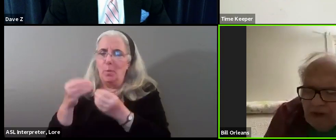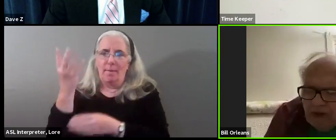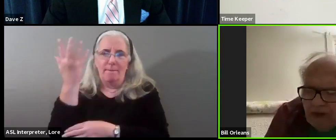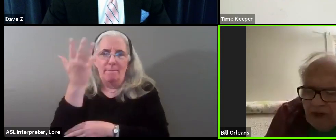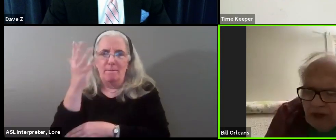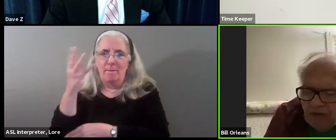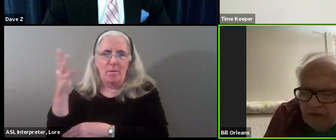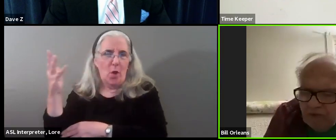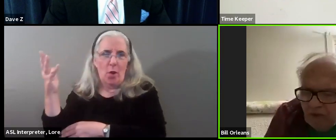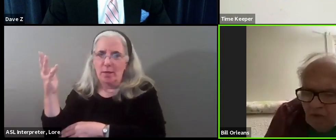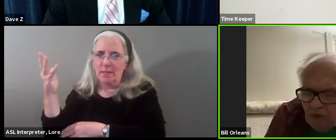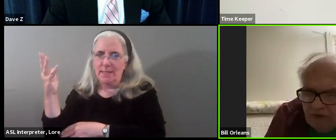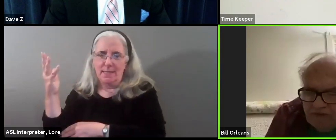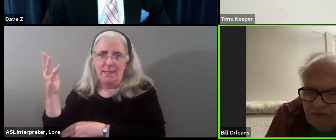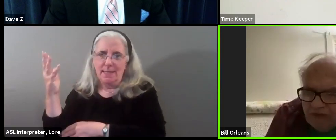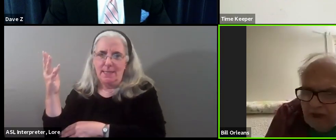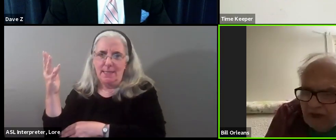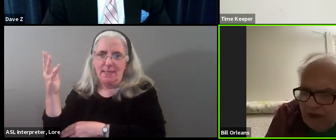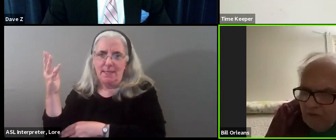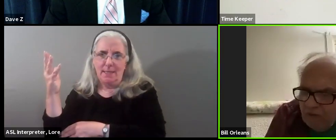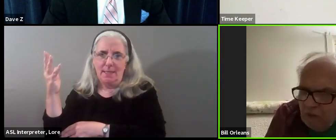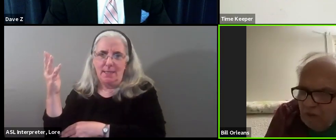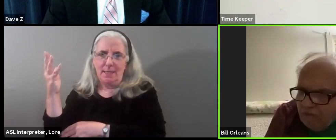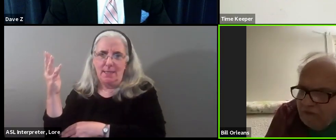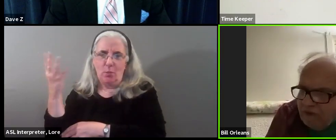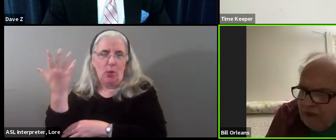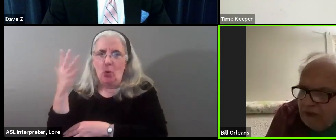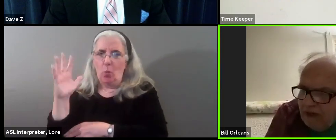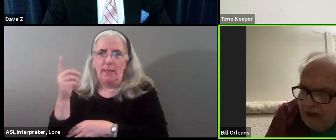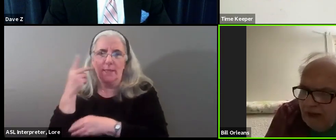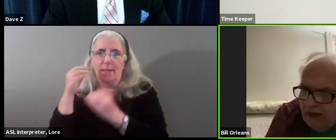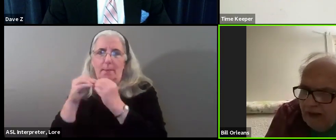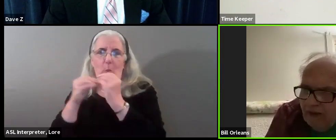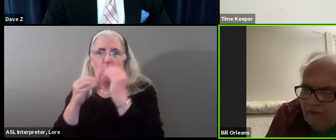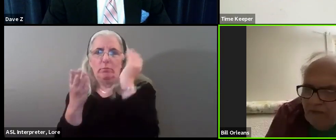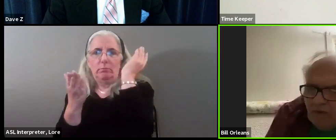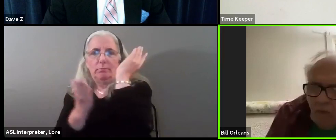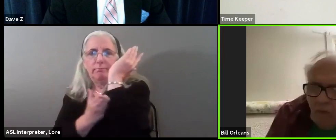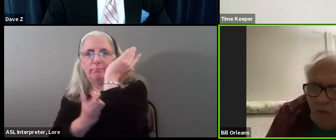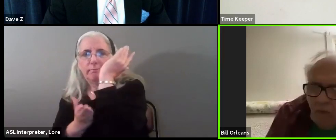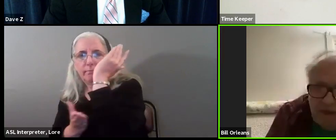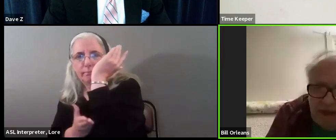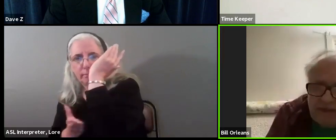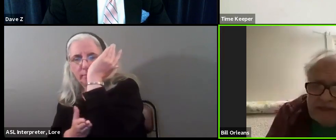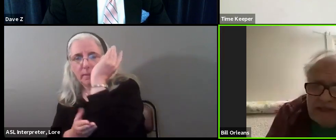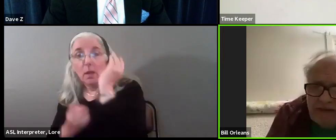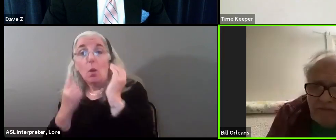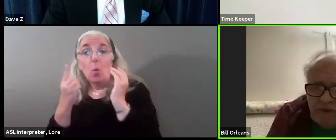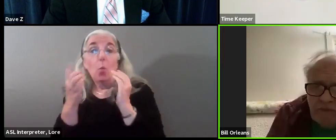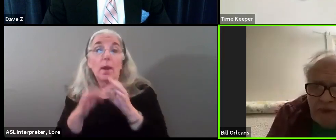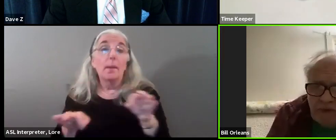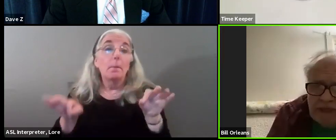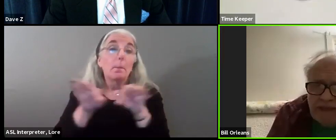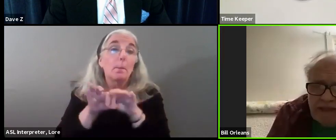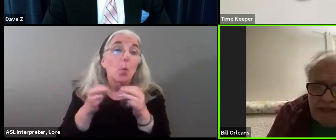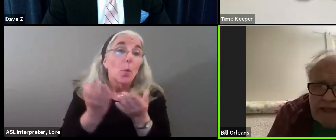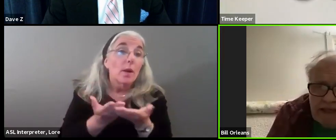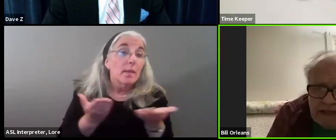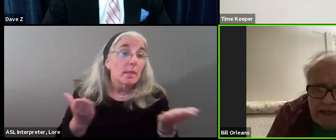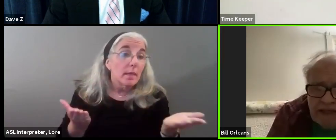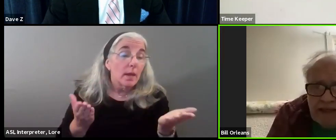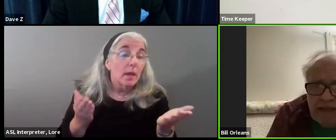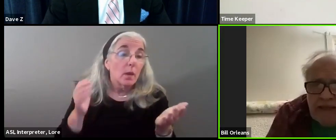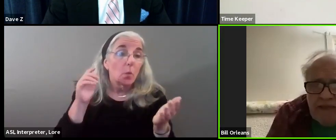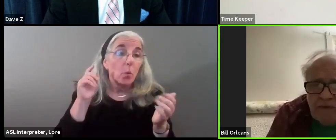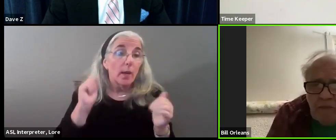Greenbelt woods removed, one important thing the city of Greenbelt could take the